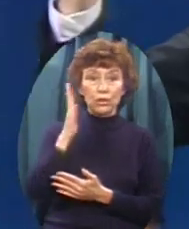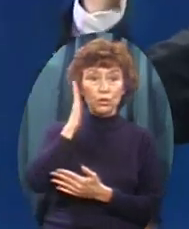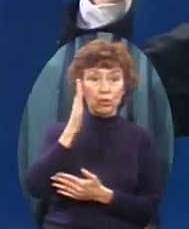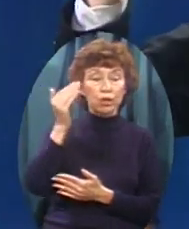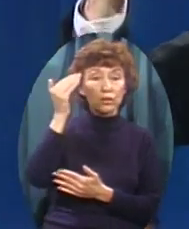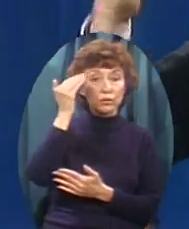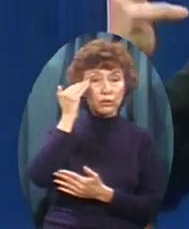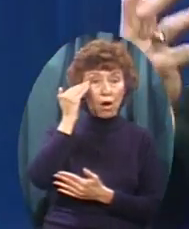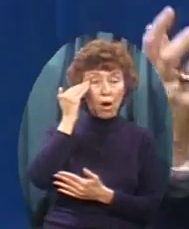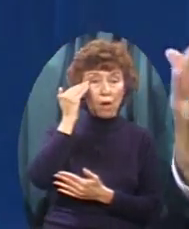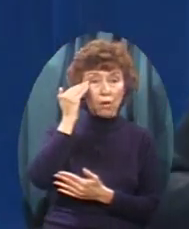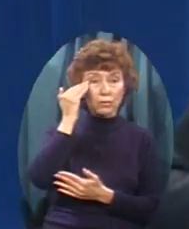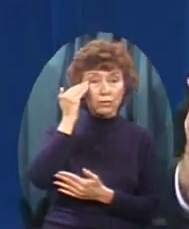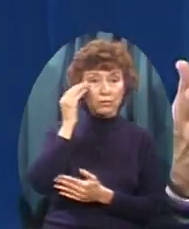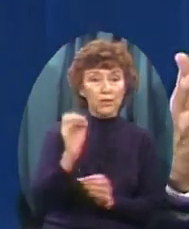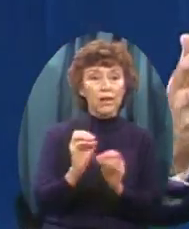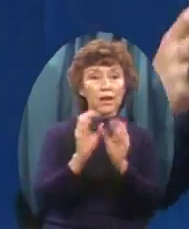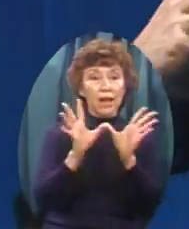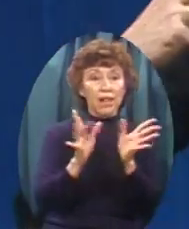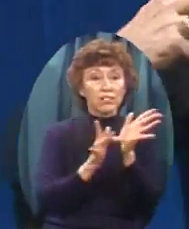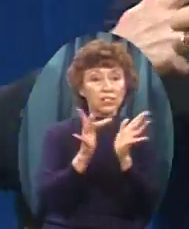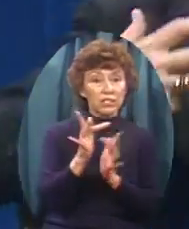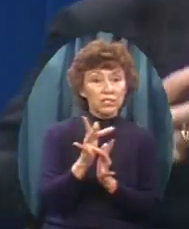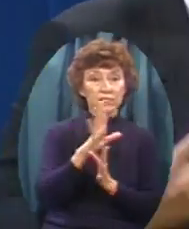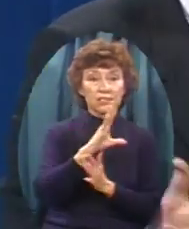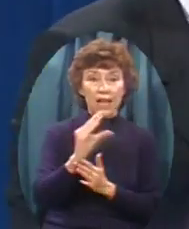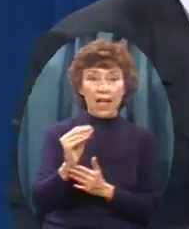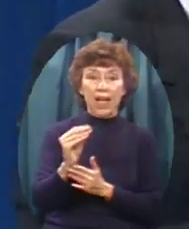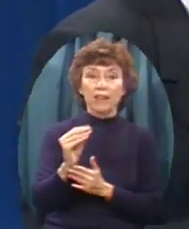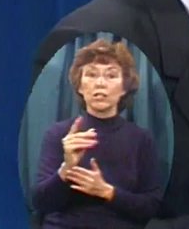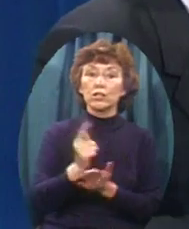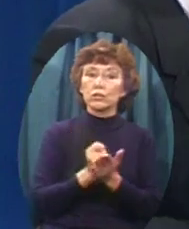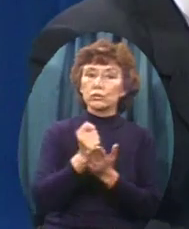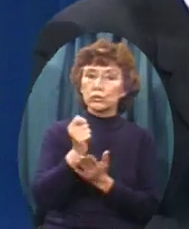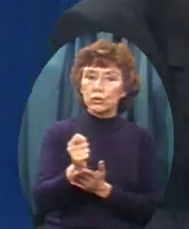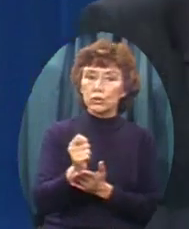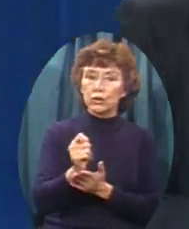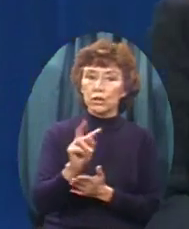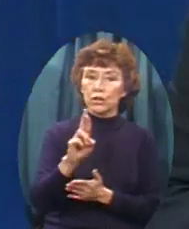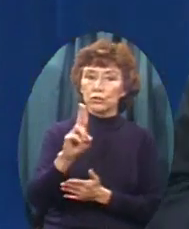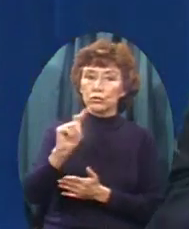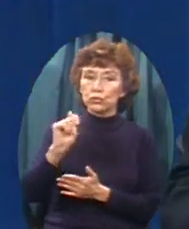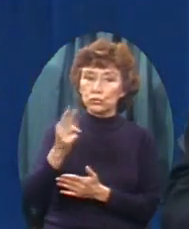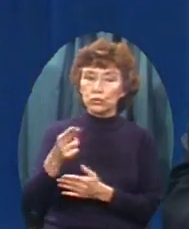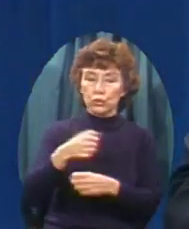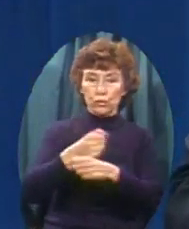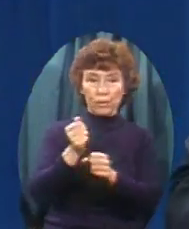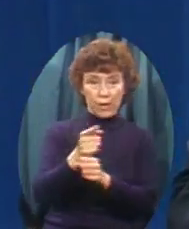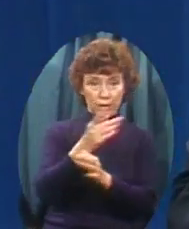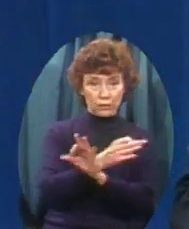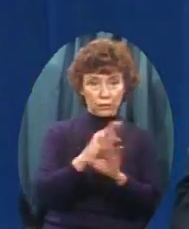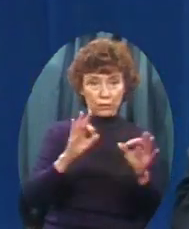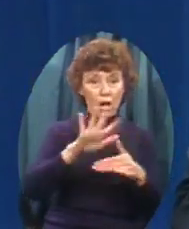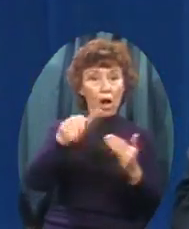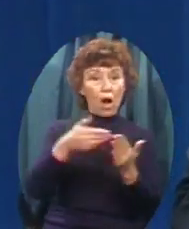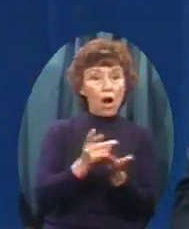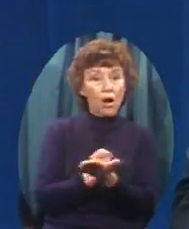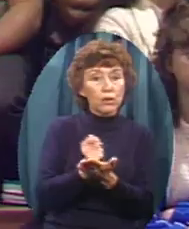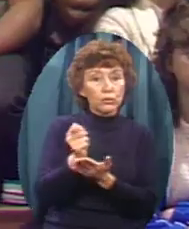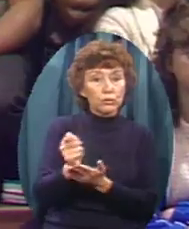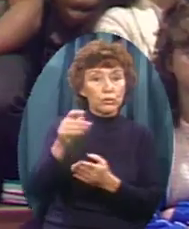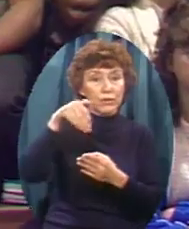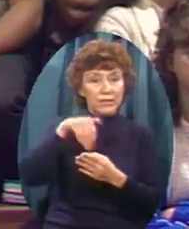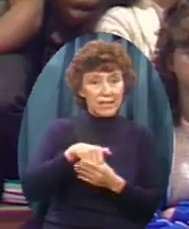educational light Comes from him In him is all truth All truth is embodied In the Lord Jesus Christ